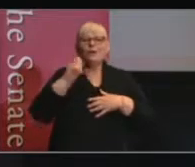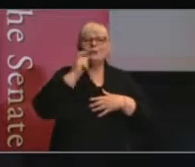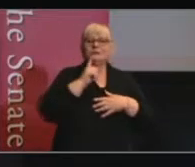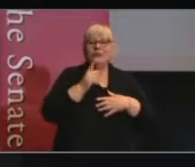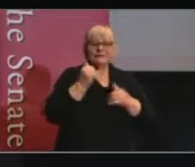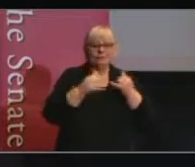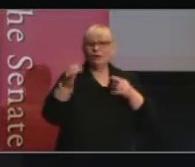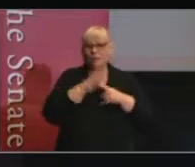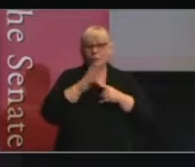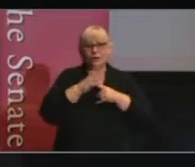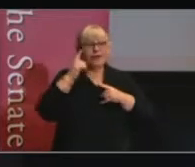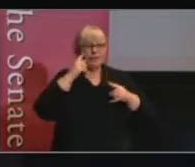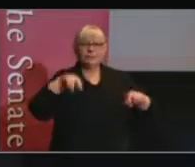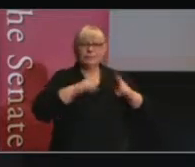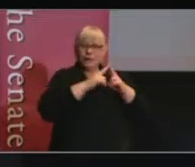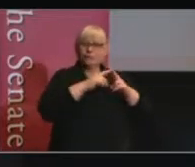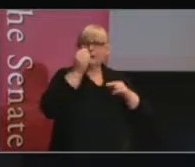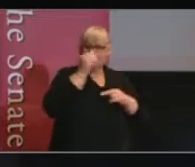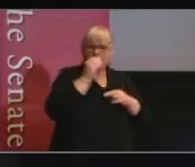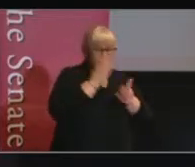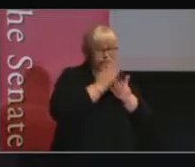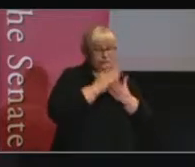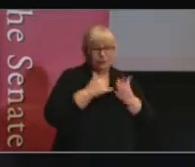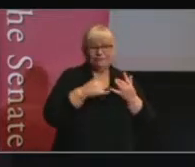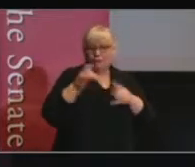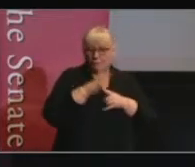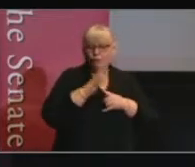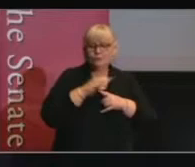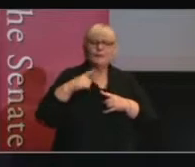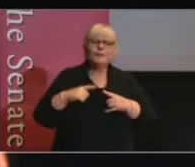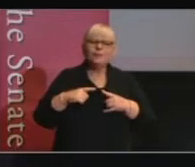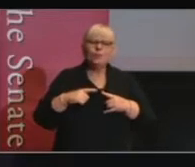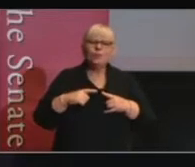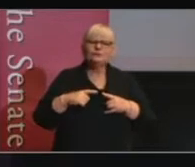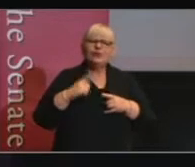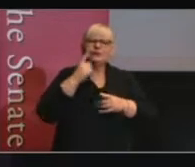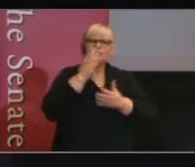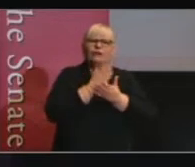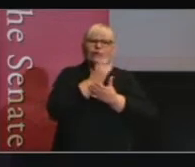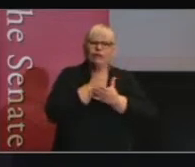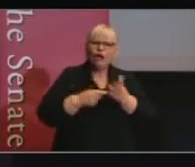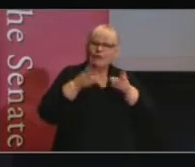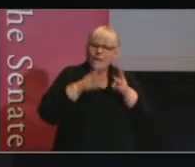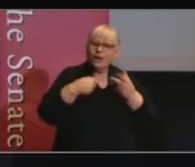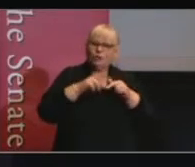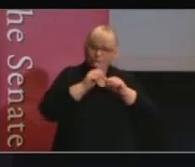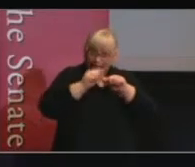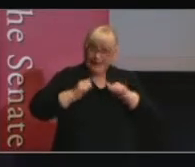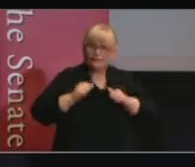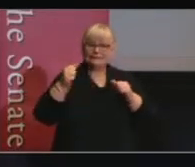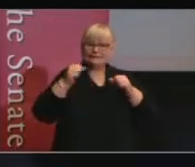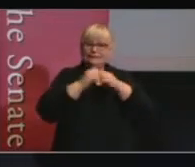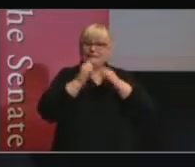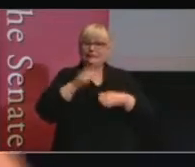important I think parliamentary committees are in this space. Because they're the only part of our parliamentary system at the moment